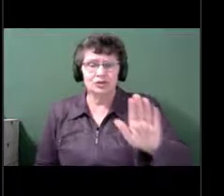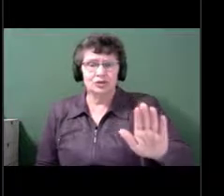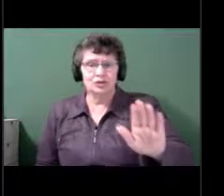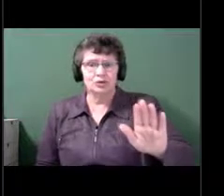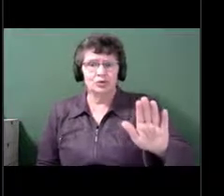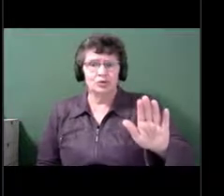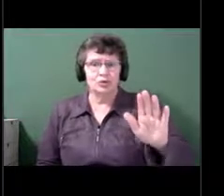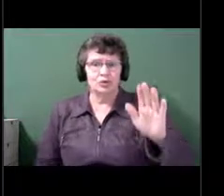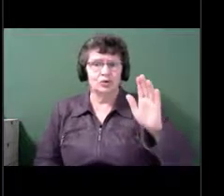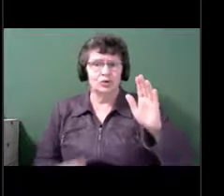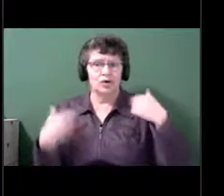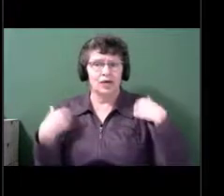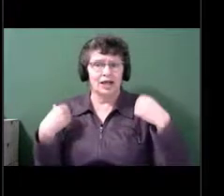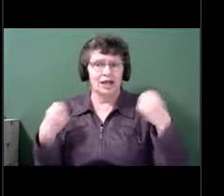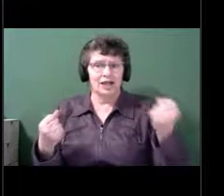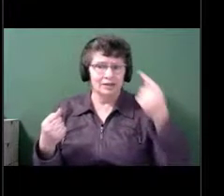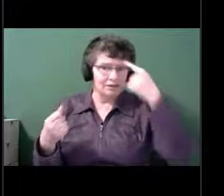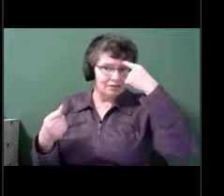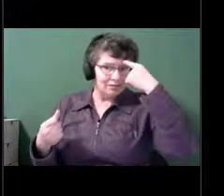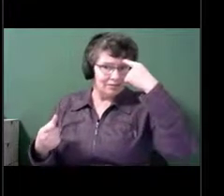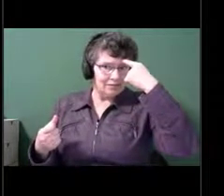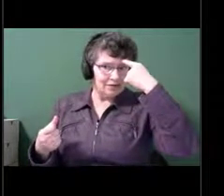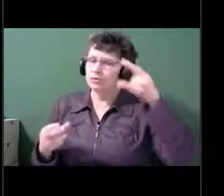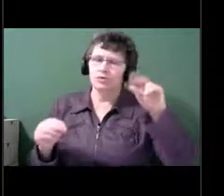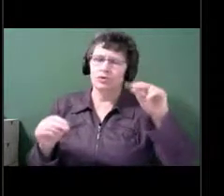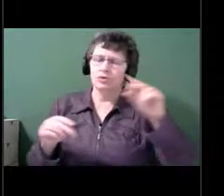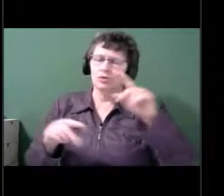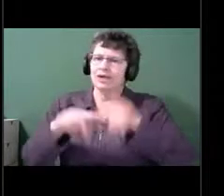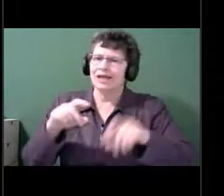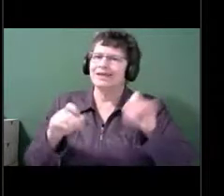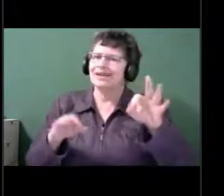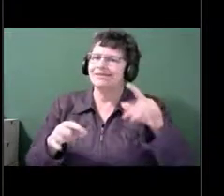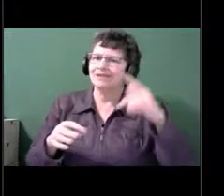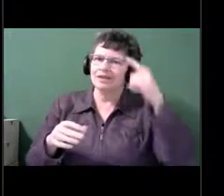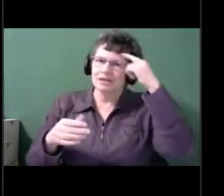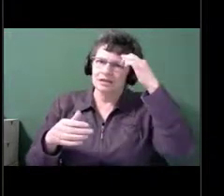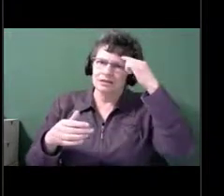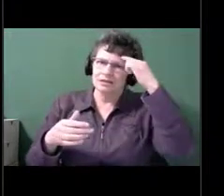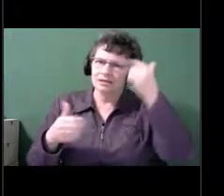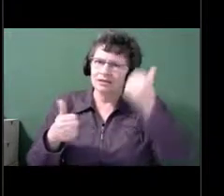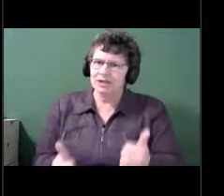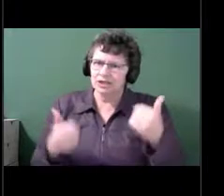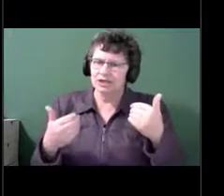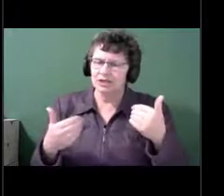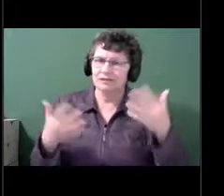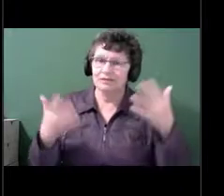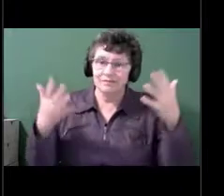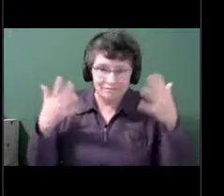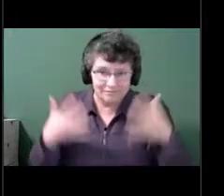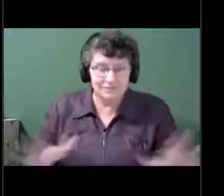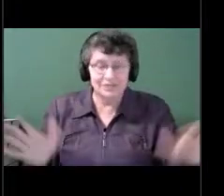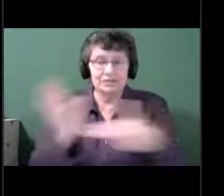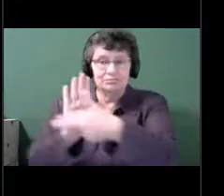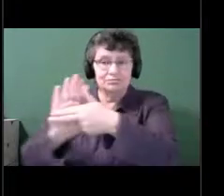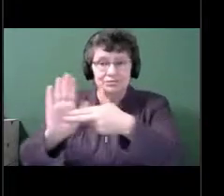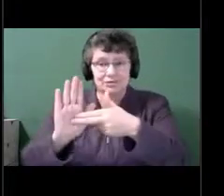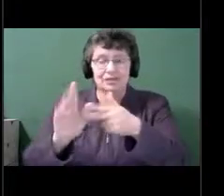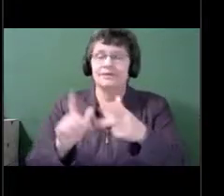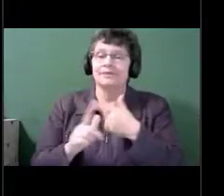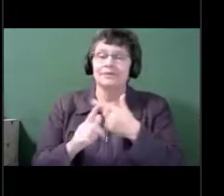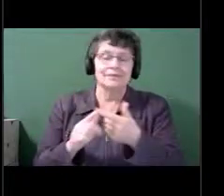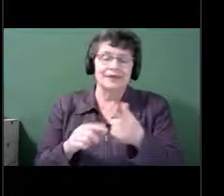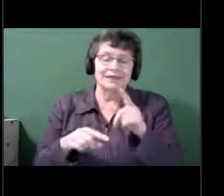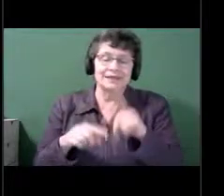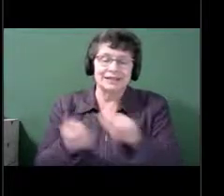vision. Let's just have a look at a couple more slides for those of you who might like numbers. So we looked at